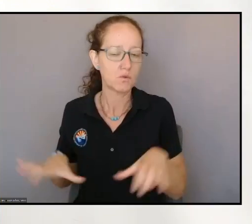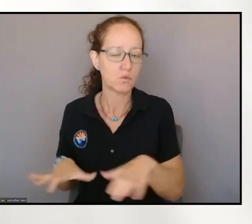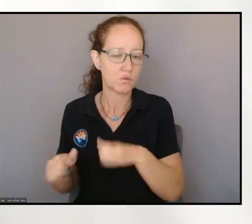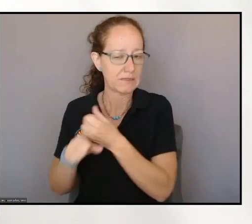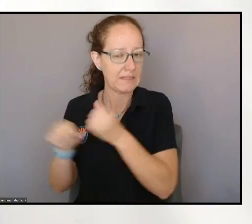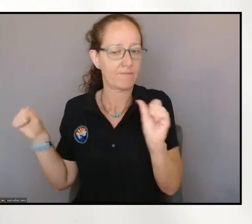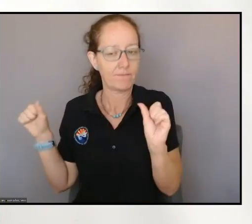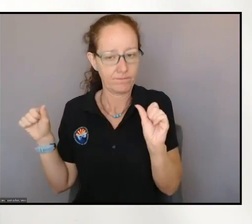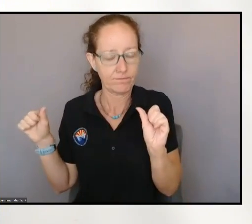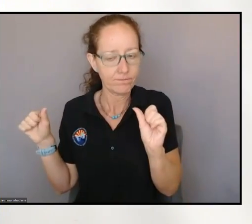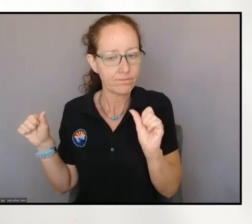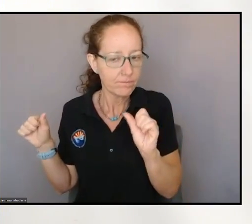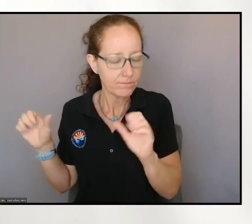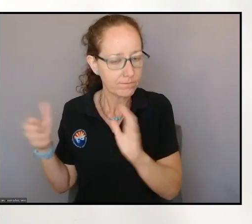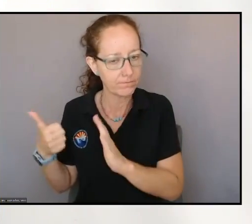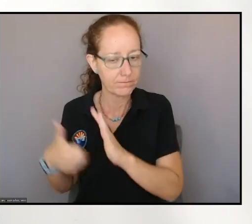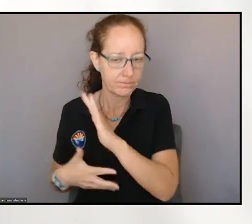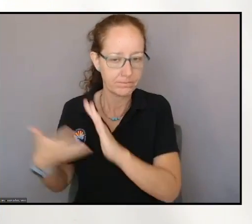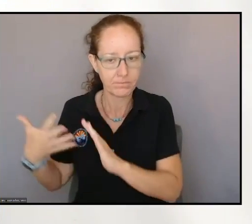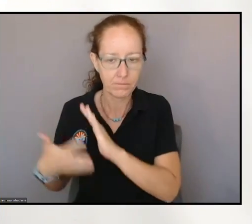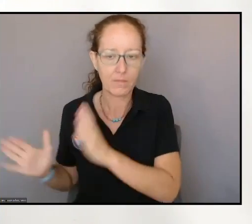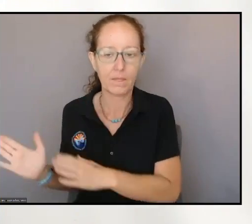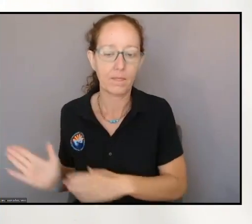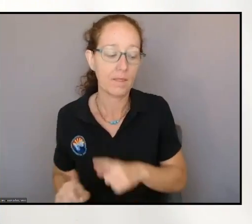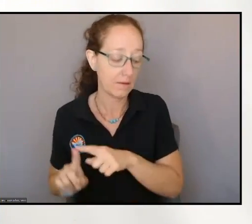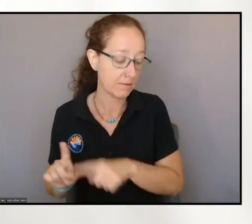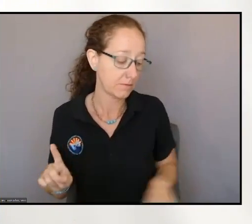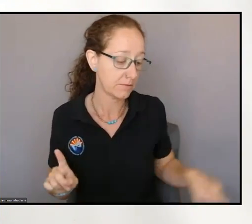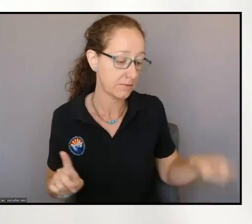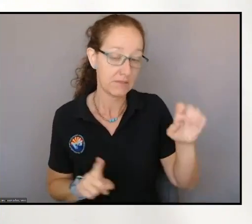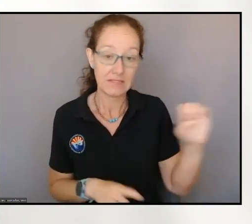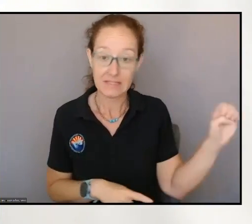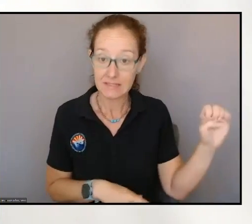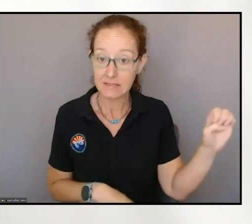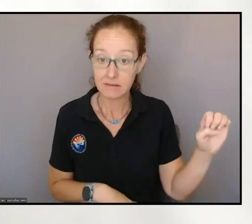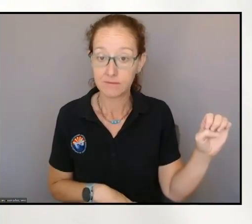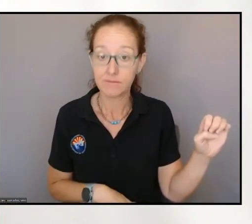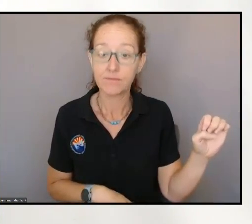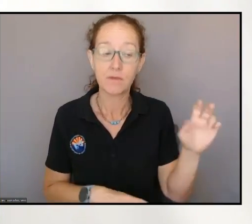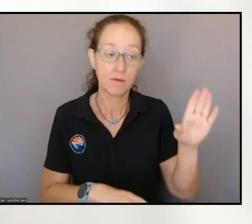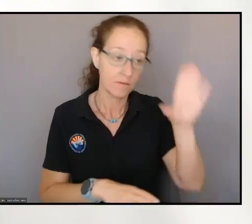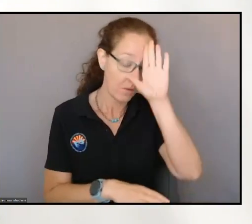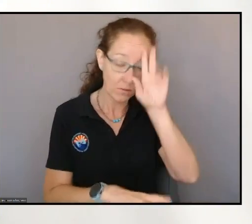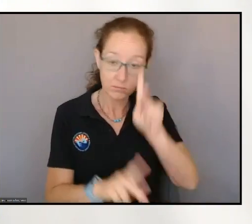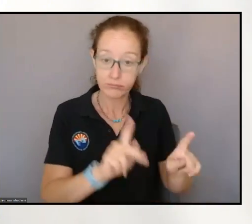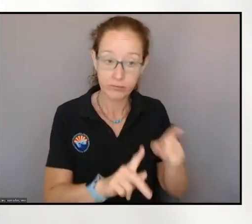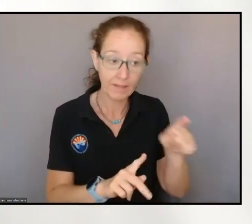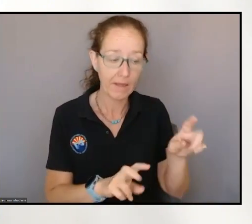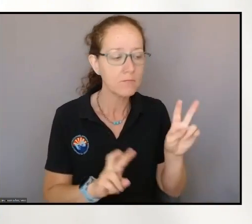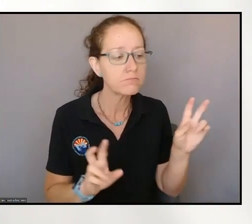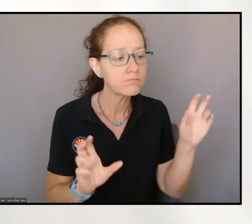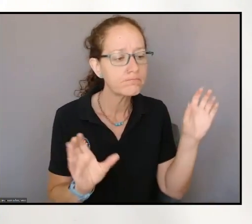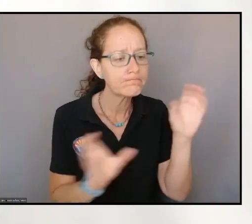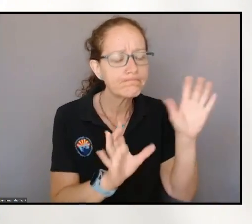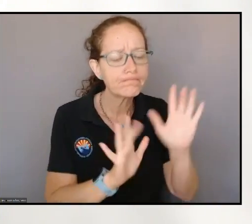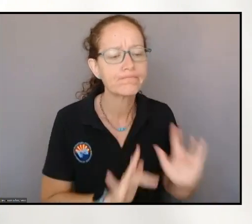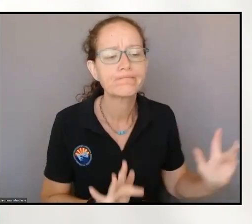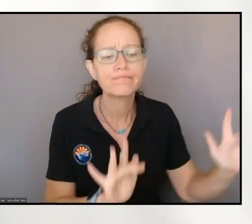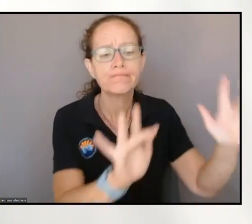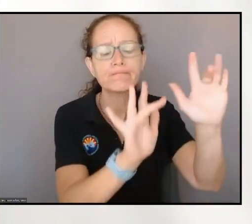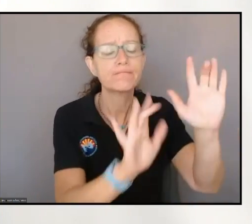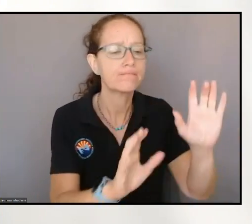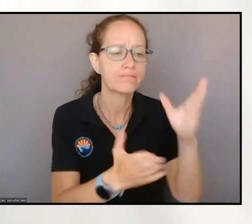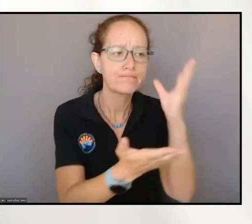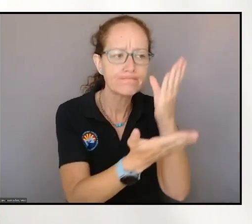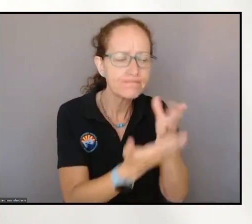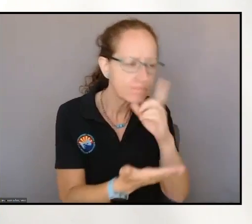Coming back over here onto the east side of the fire, we have folks still out scouting and validating all the private